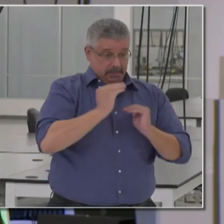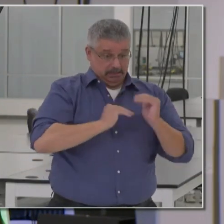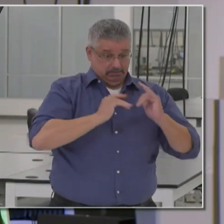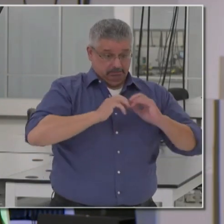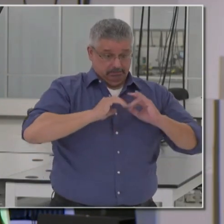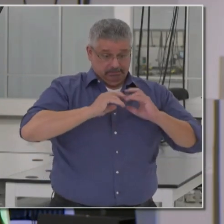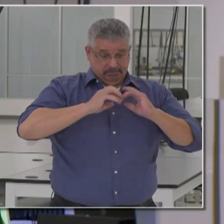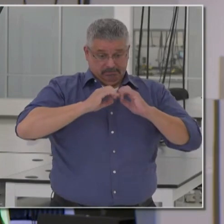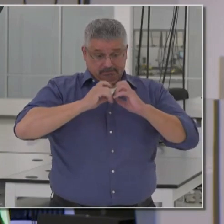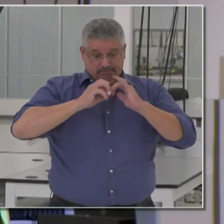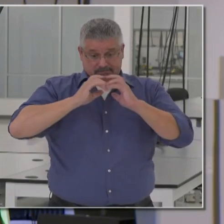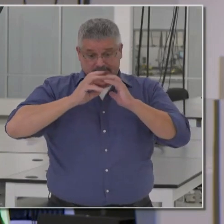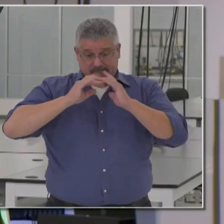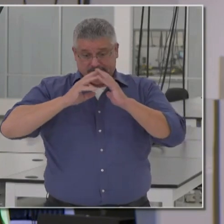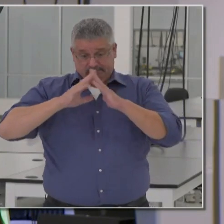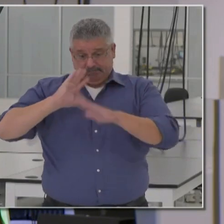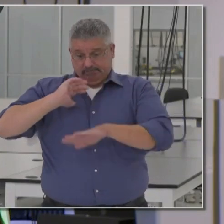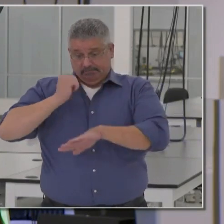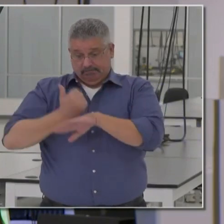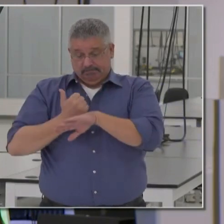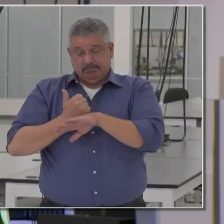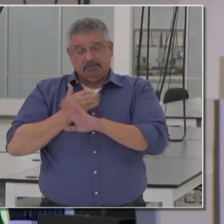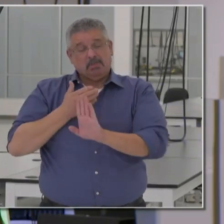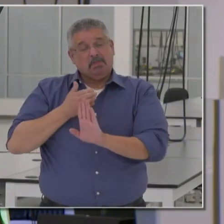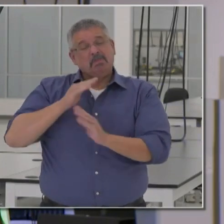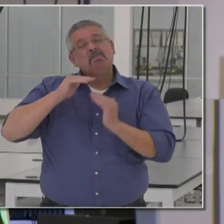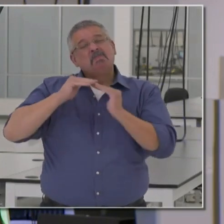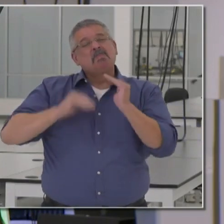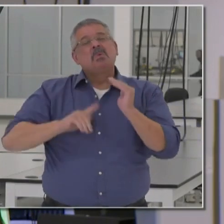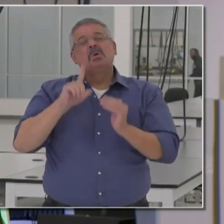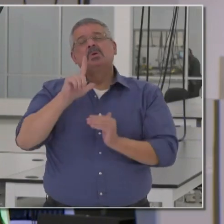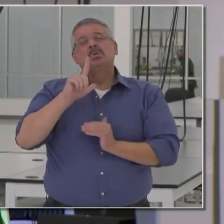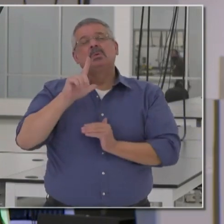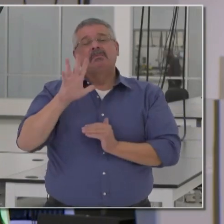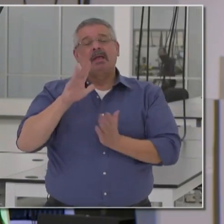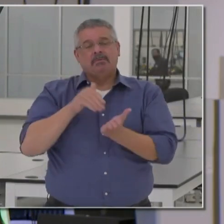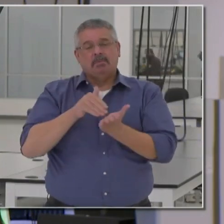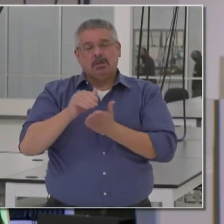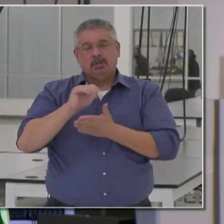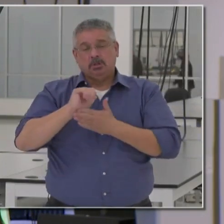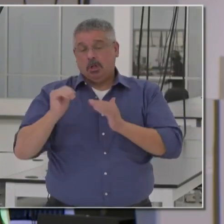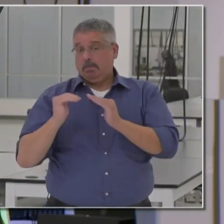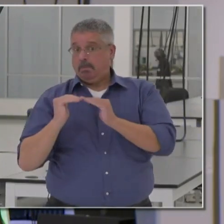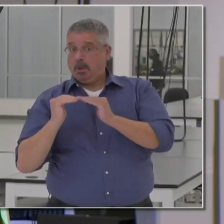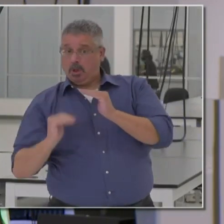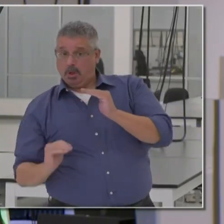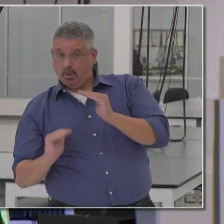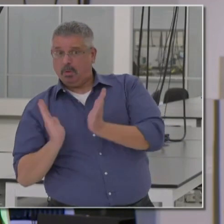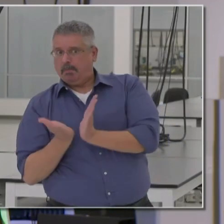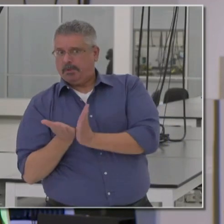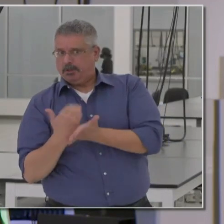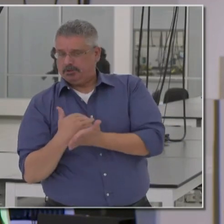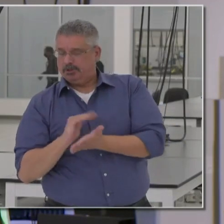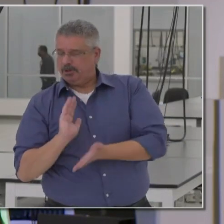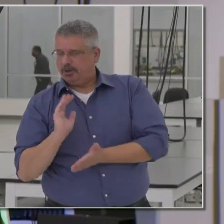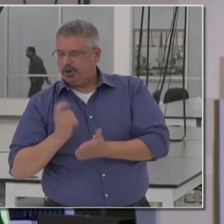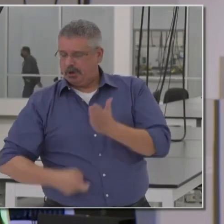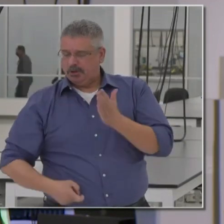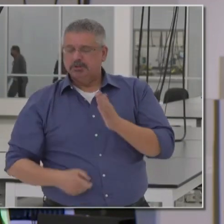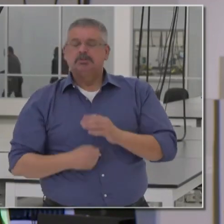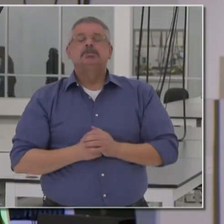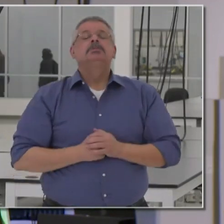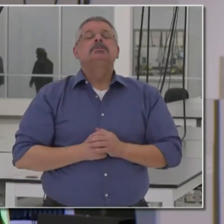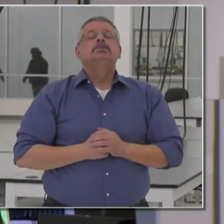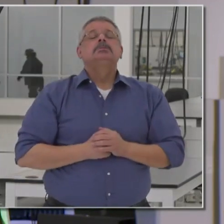A facility was built out for a cost just shy of $25 million below our budget. And